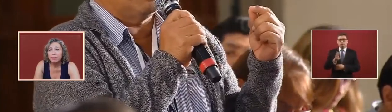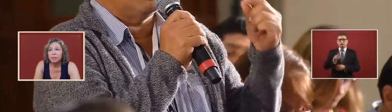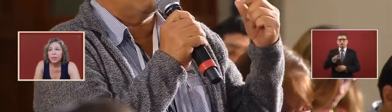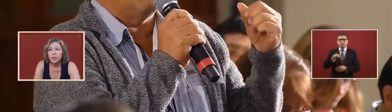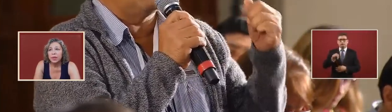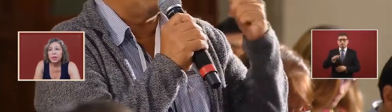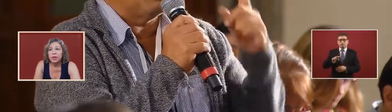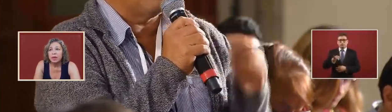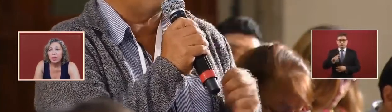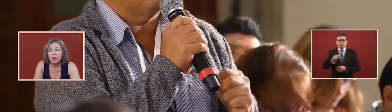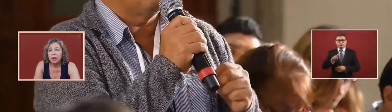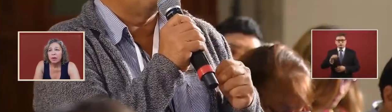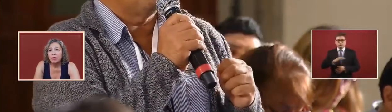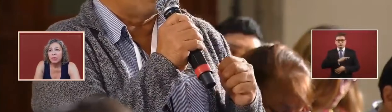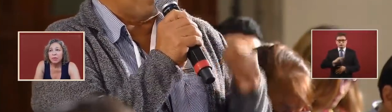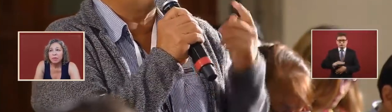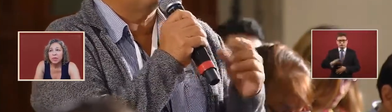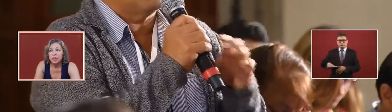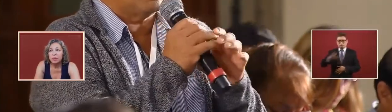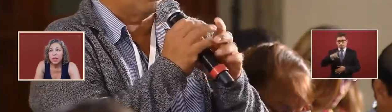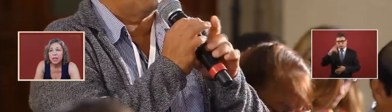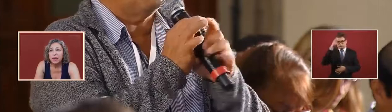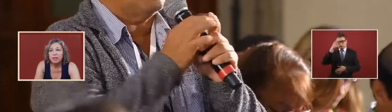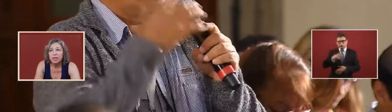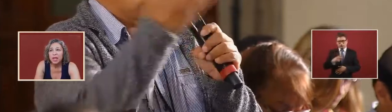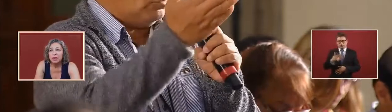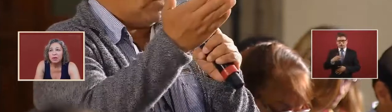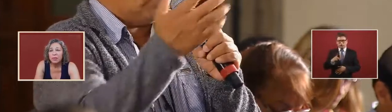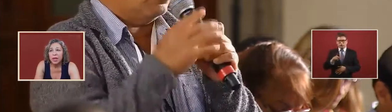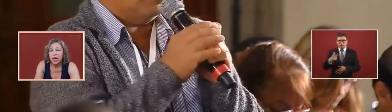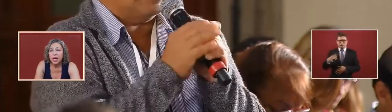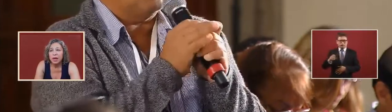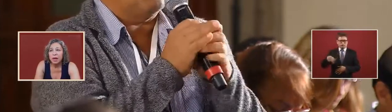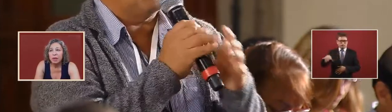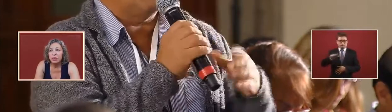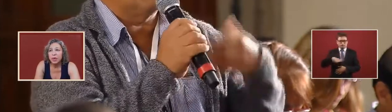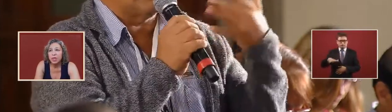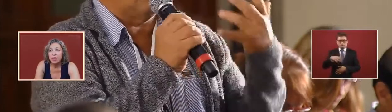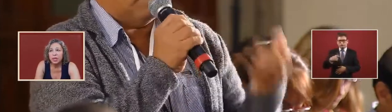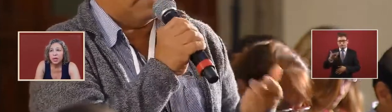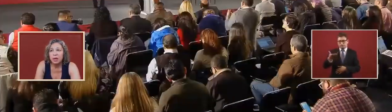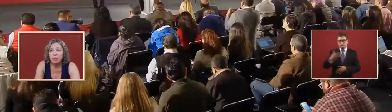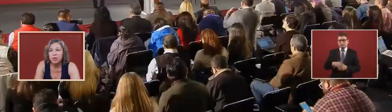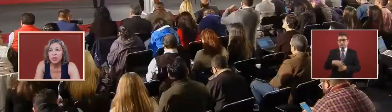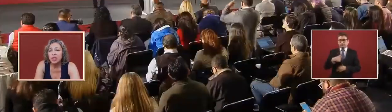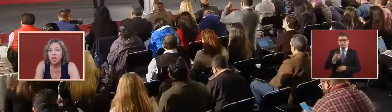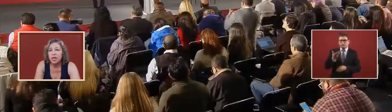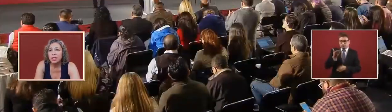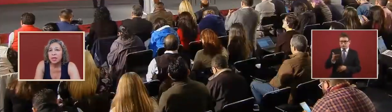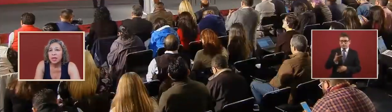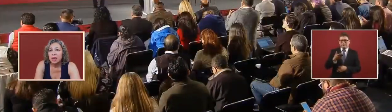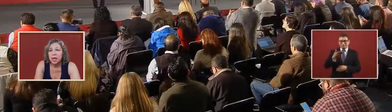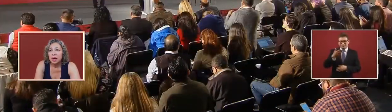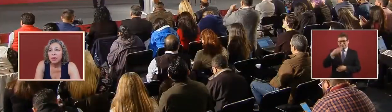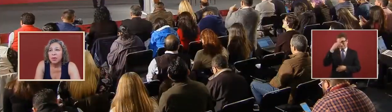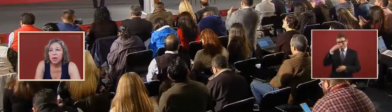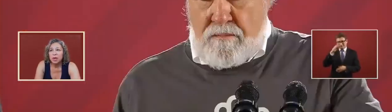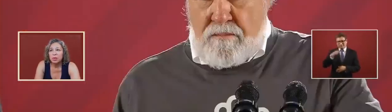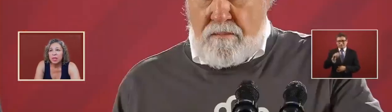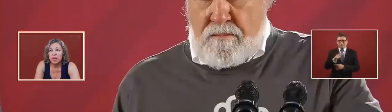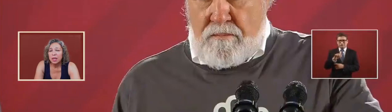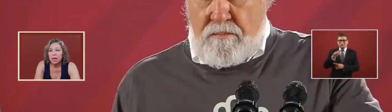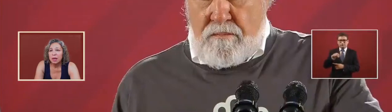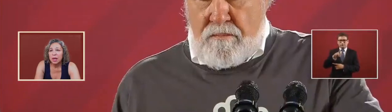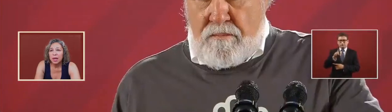from the municipality of hidalgo and i appreciate i've been